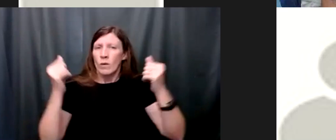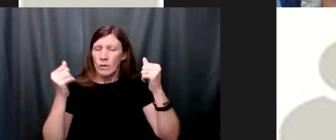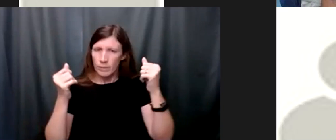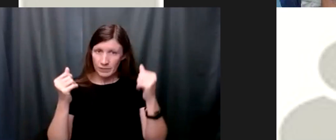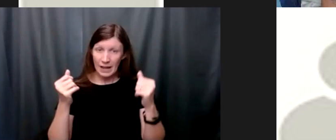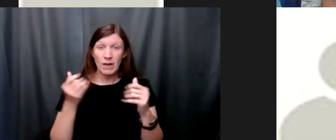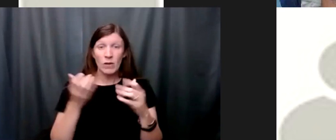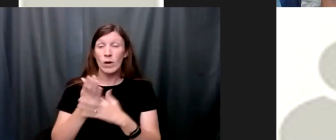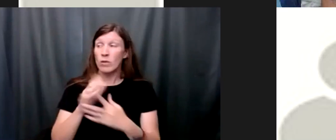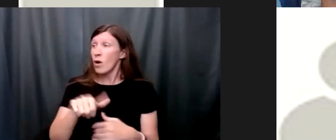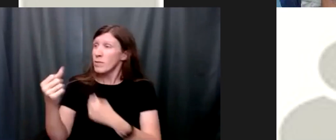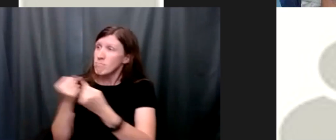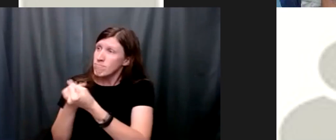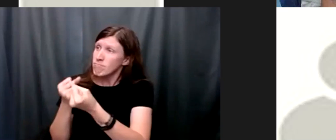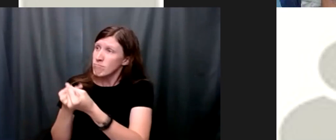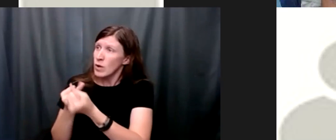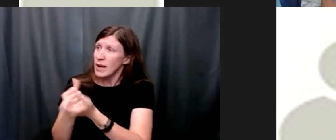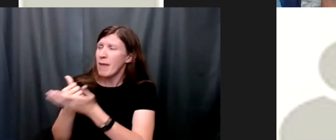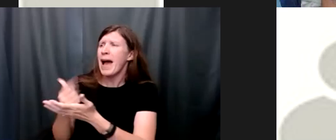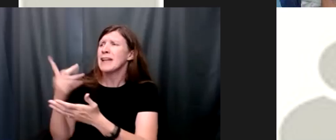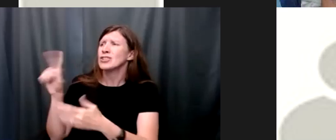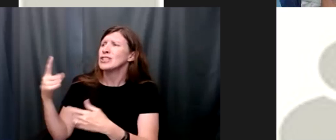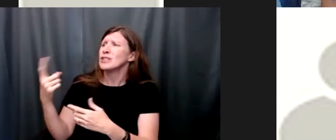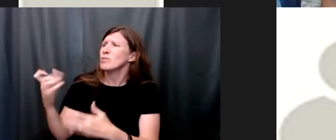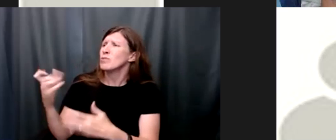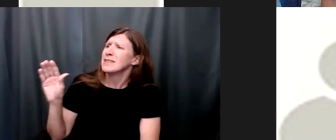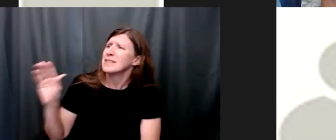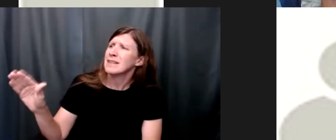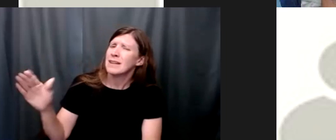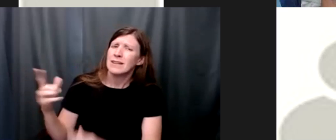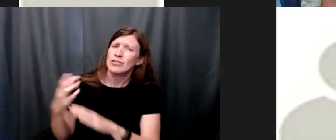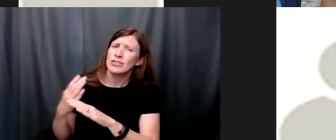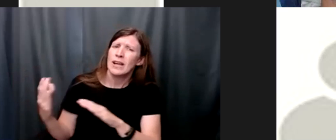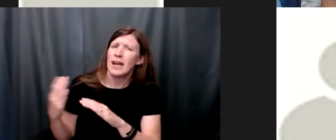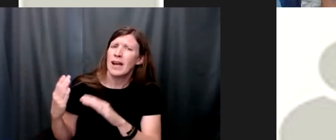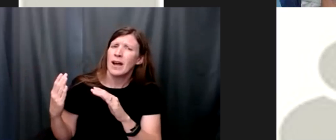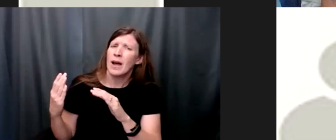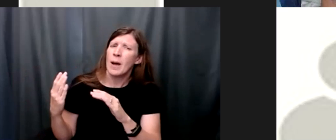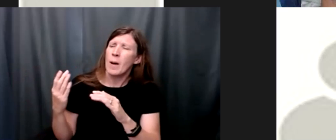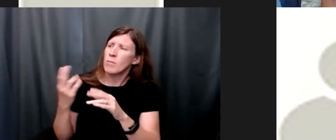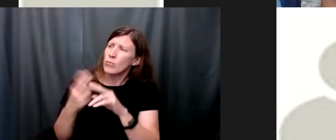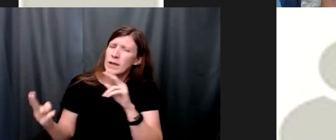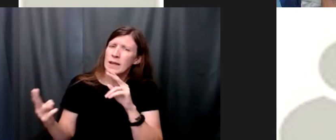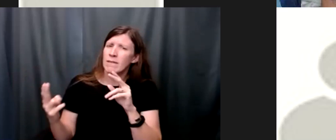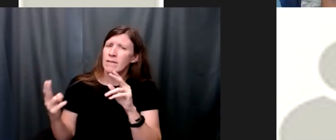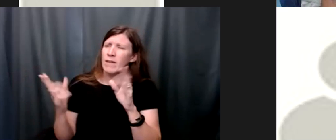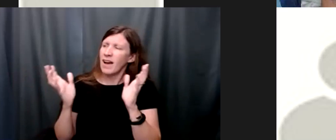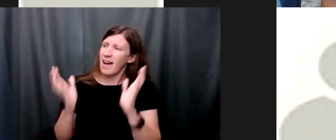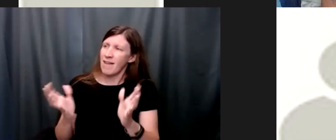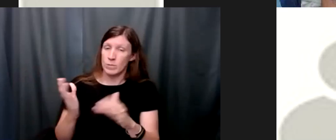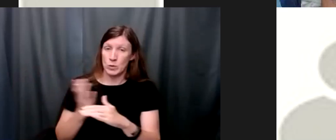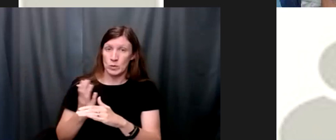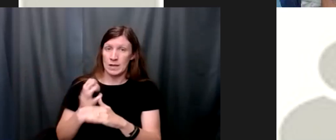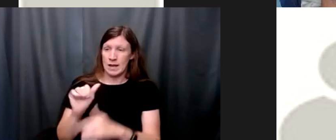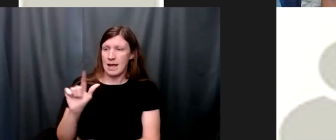others trying to help them along i i just wanted to share a a brief excerpt of a conversation between alan